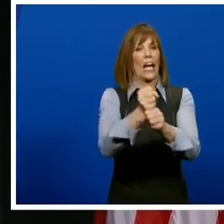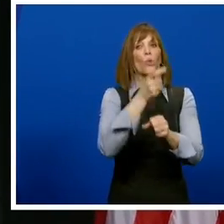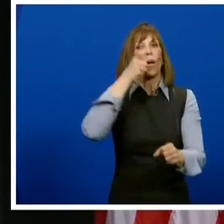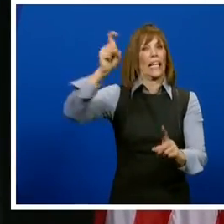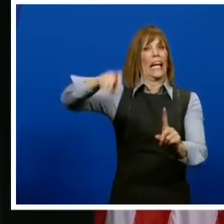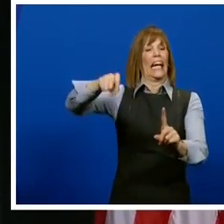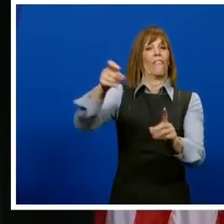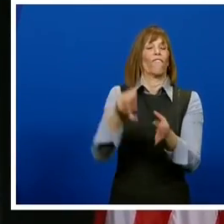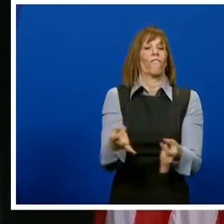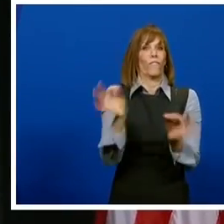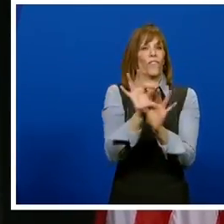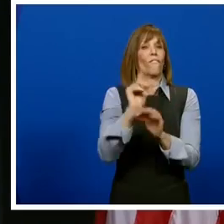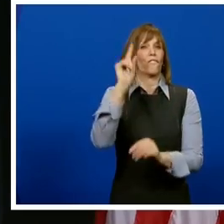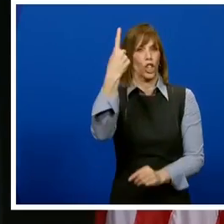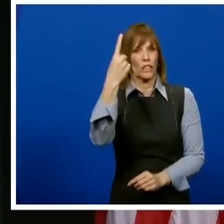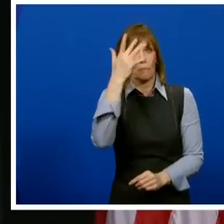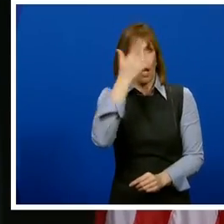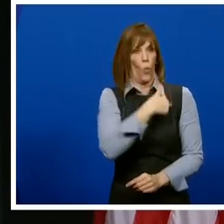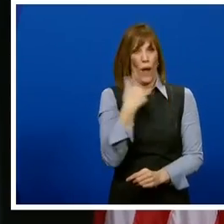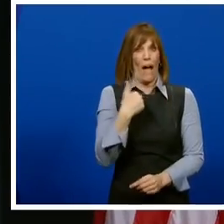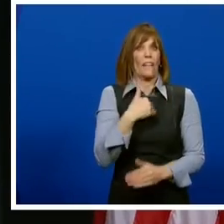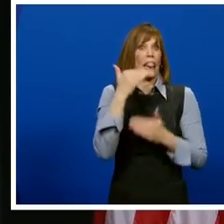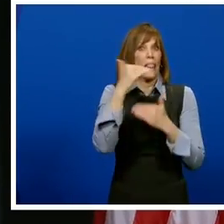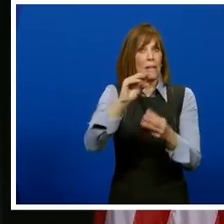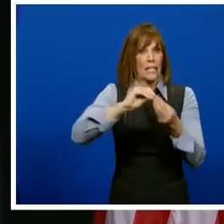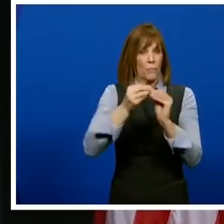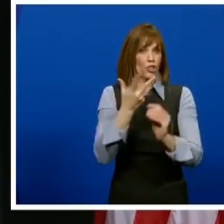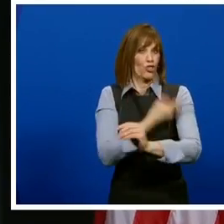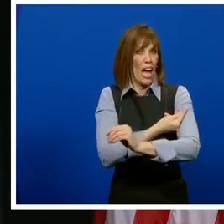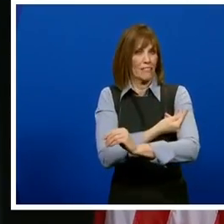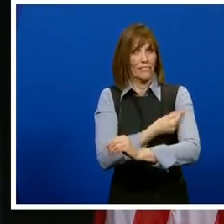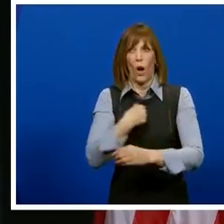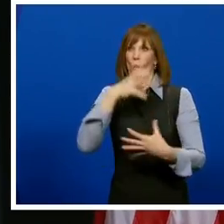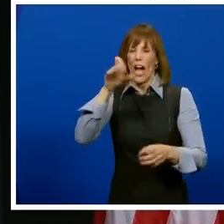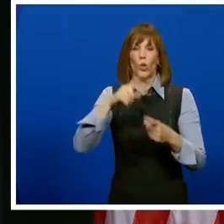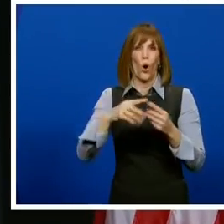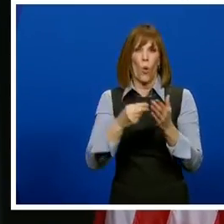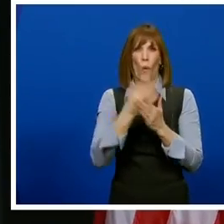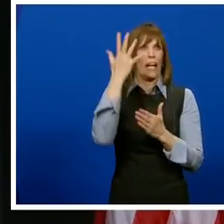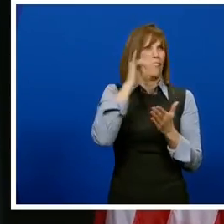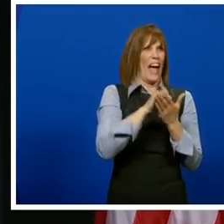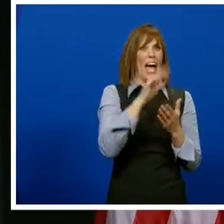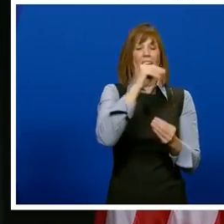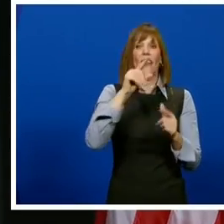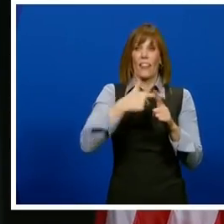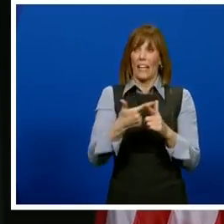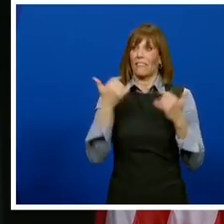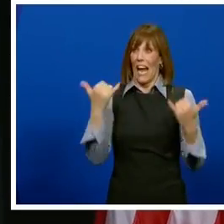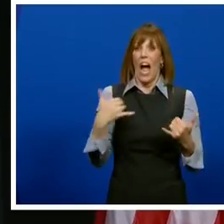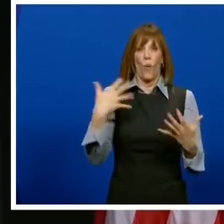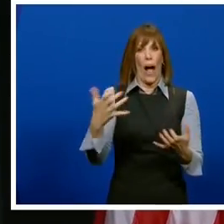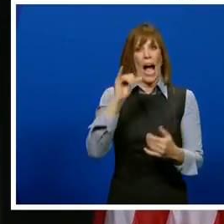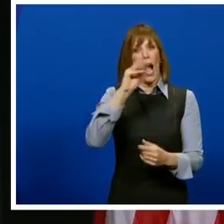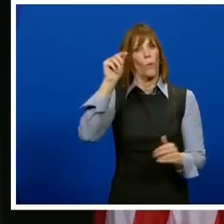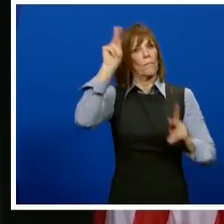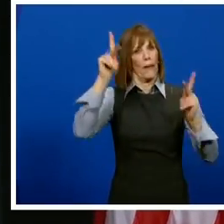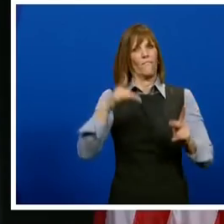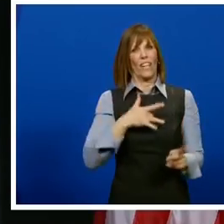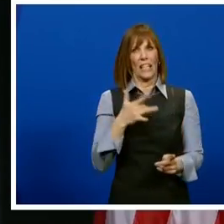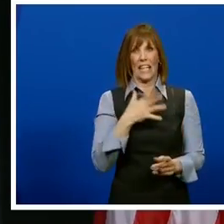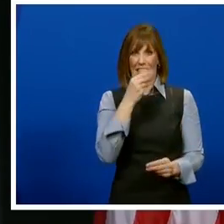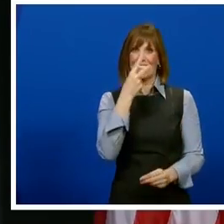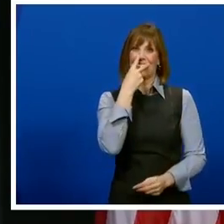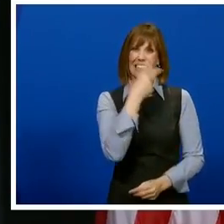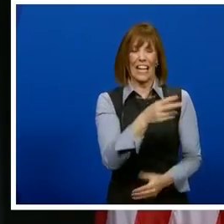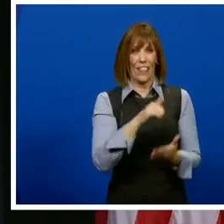because we had such limited access to make sure that we met that criteria. But then again, I wanted Iowans to also see